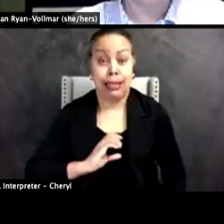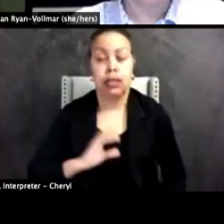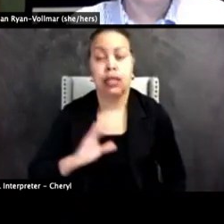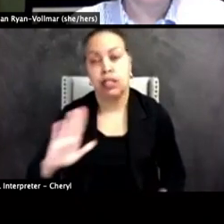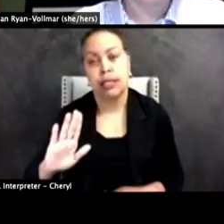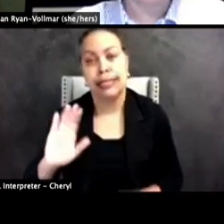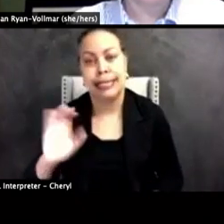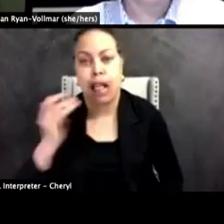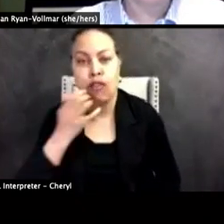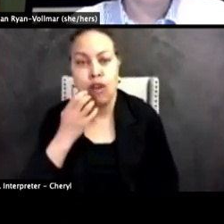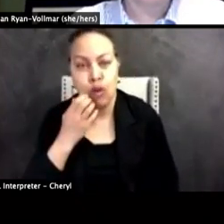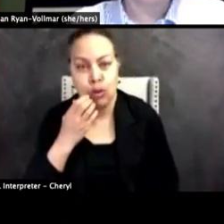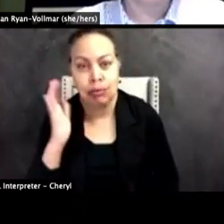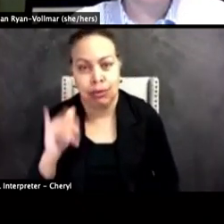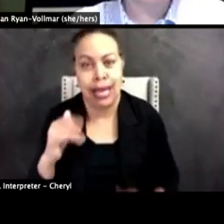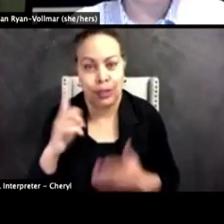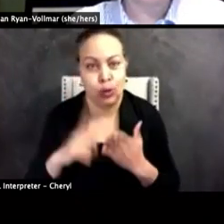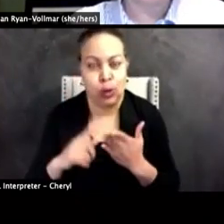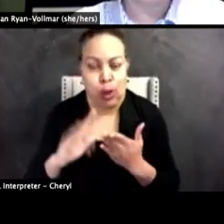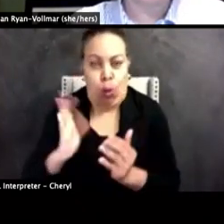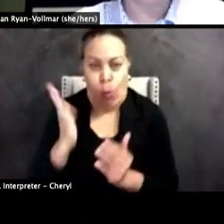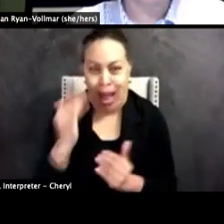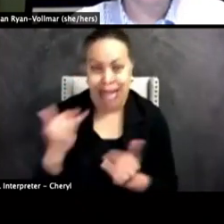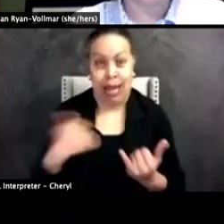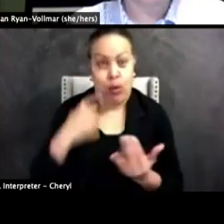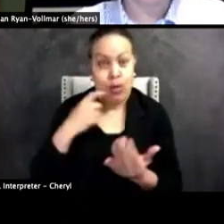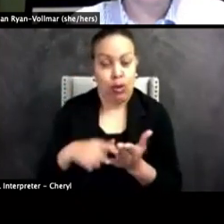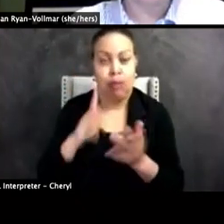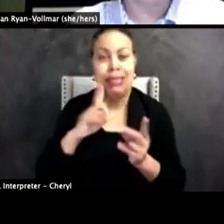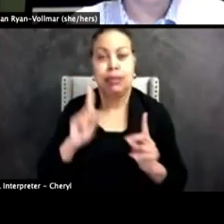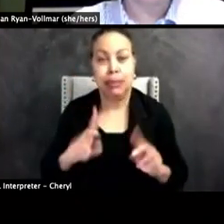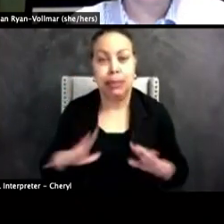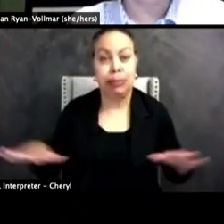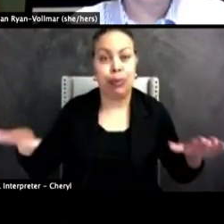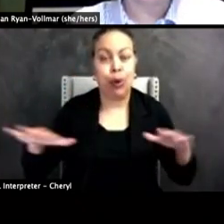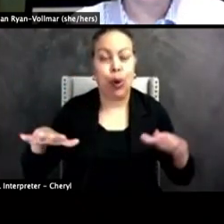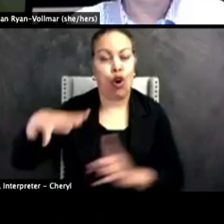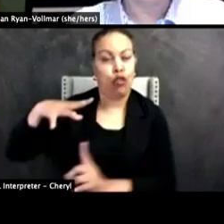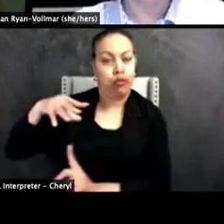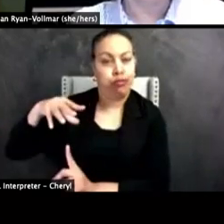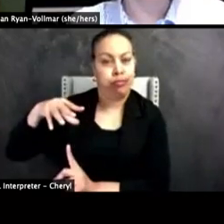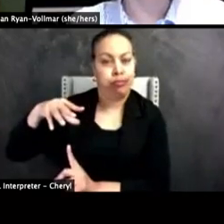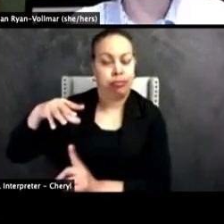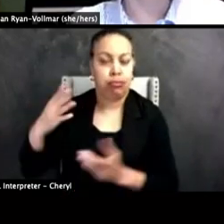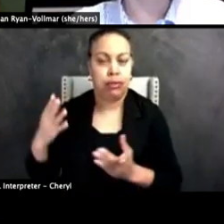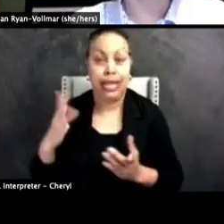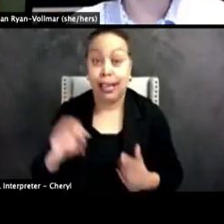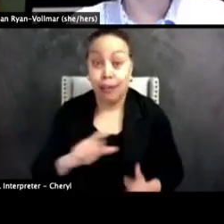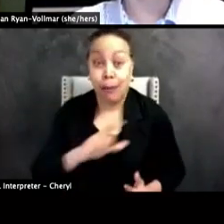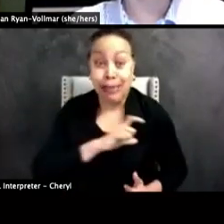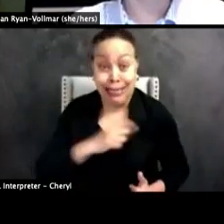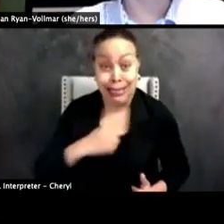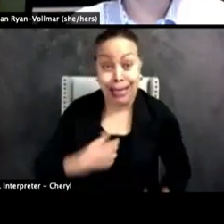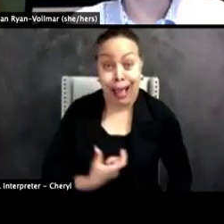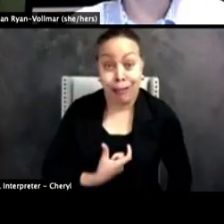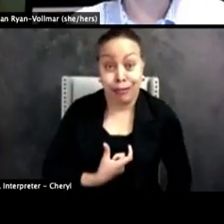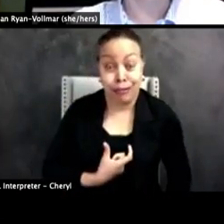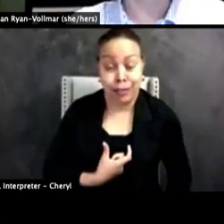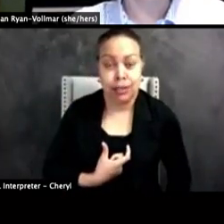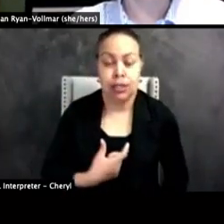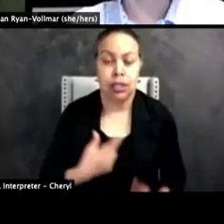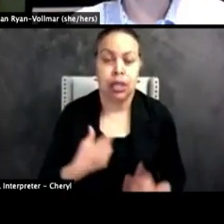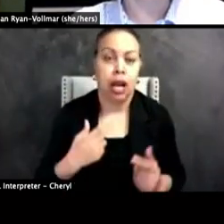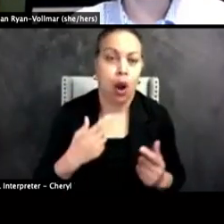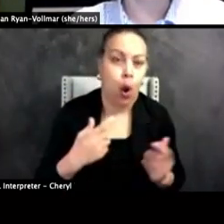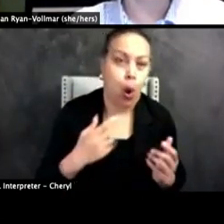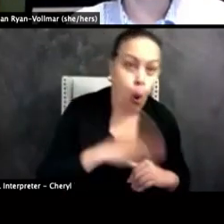camera. Like this is why we notice now is because, you know, even if the police have body cameras, whether they're using them or